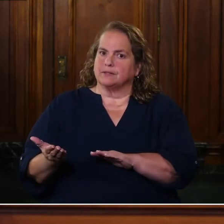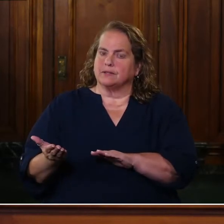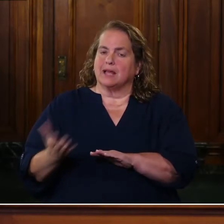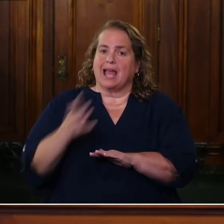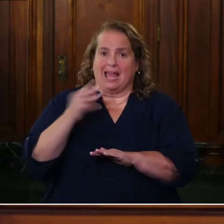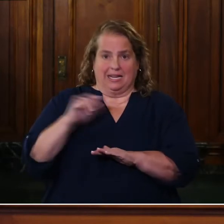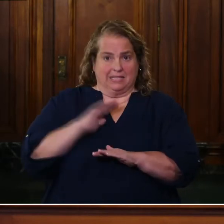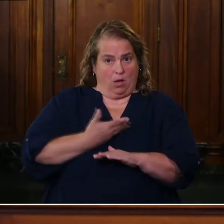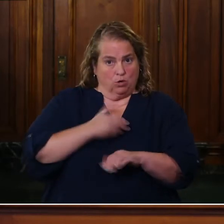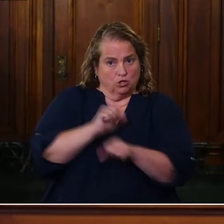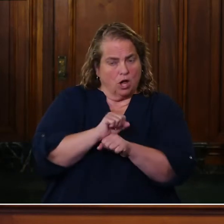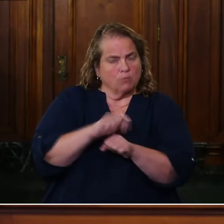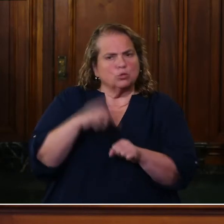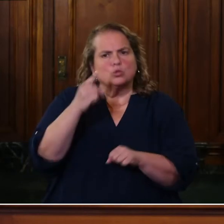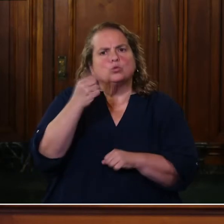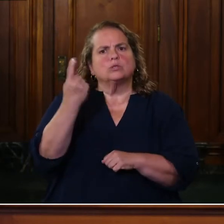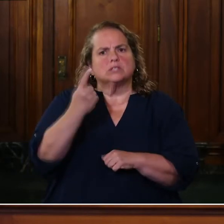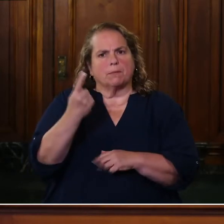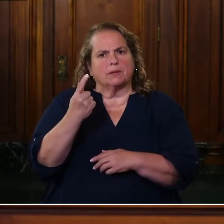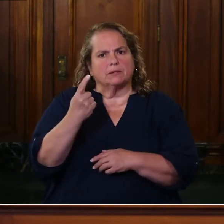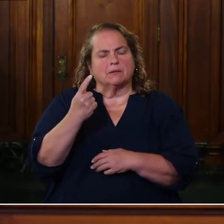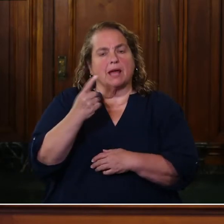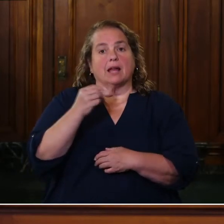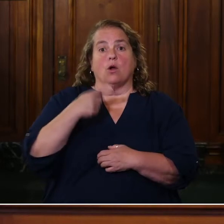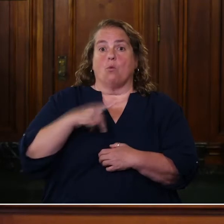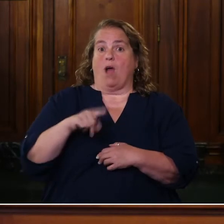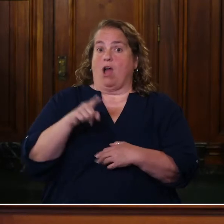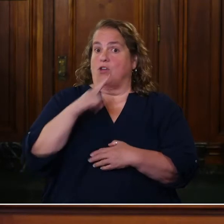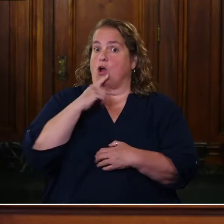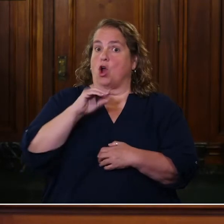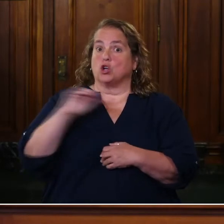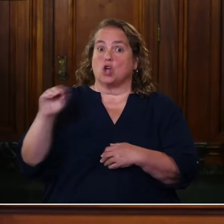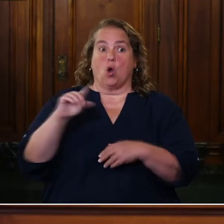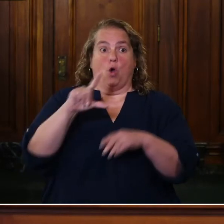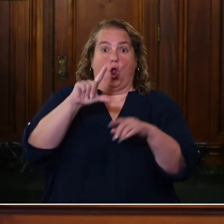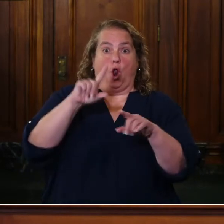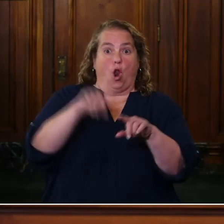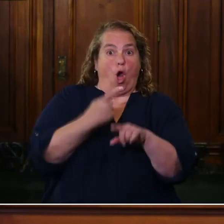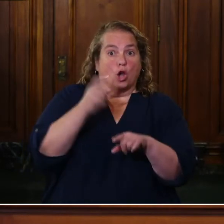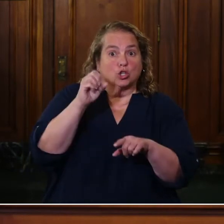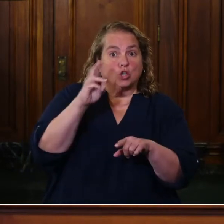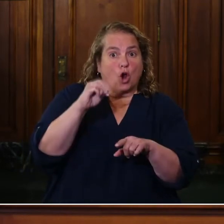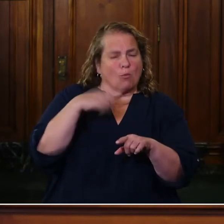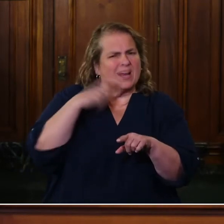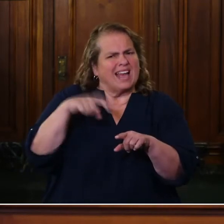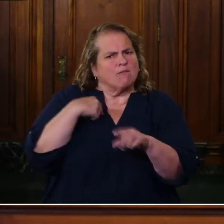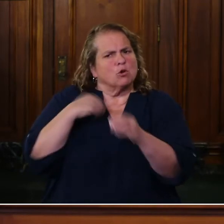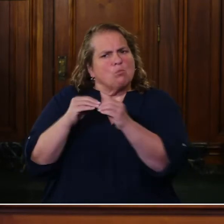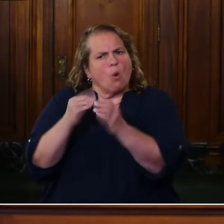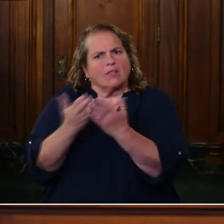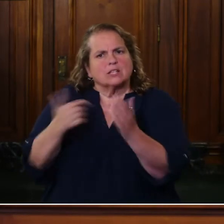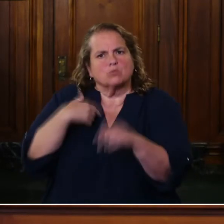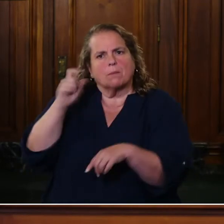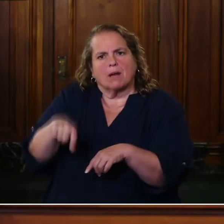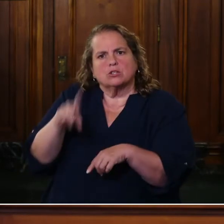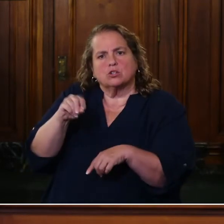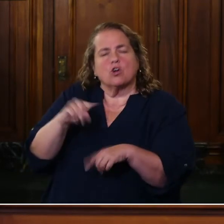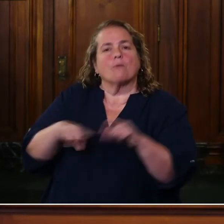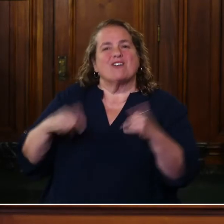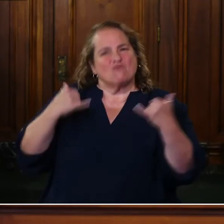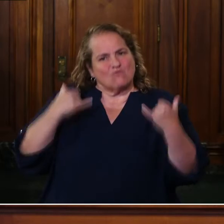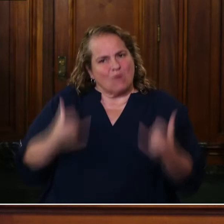And it's our job to do something about it. And while there are more long-term steps that we've got to take, we've got to take some action right now.